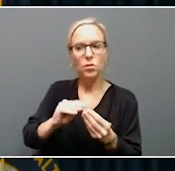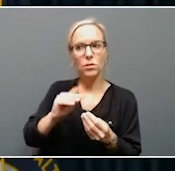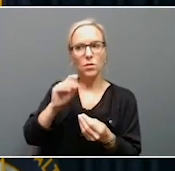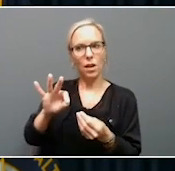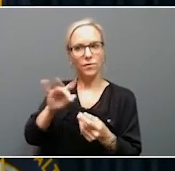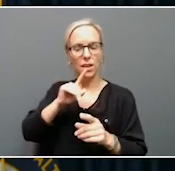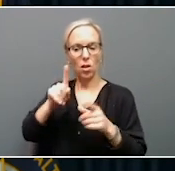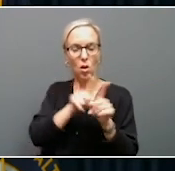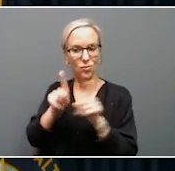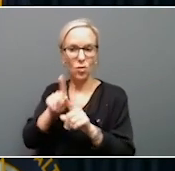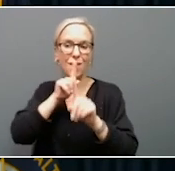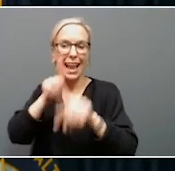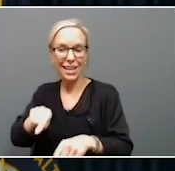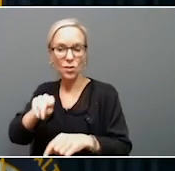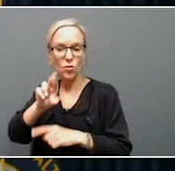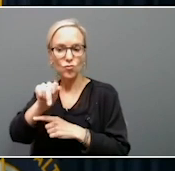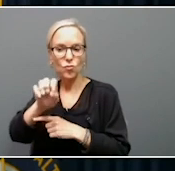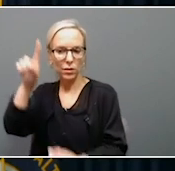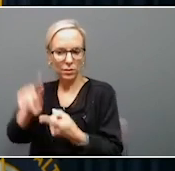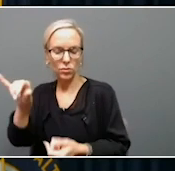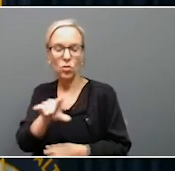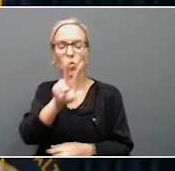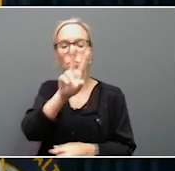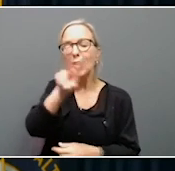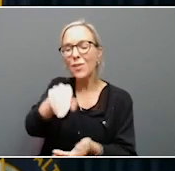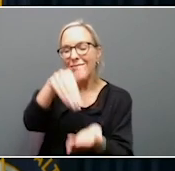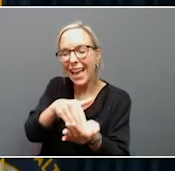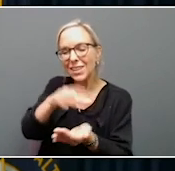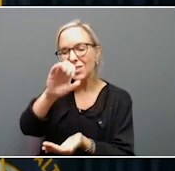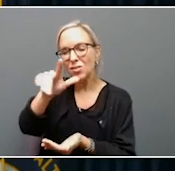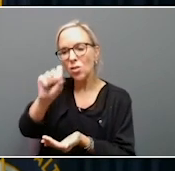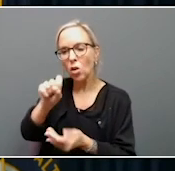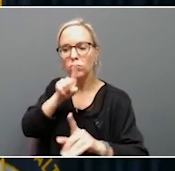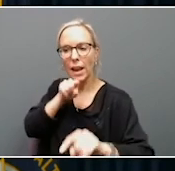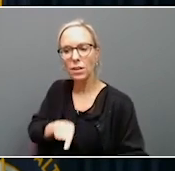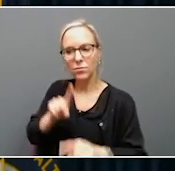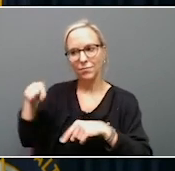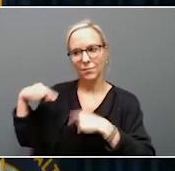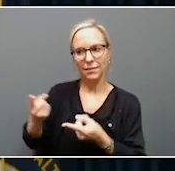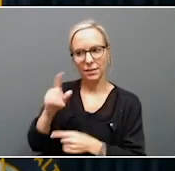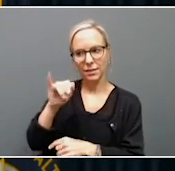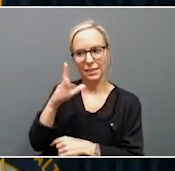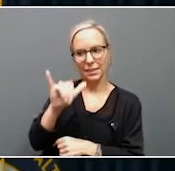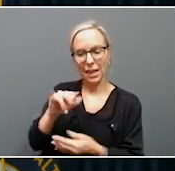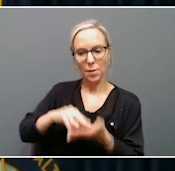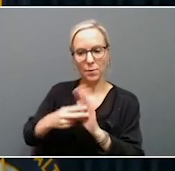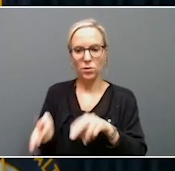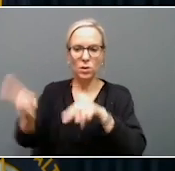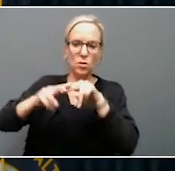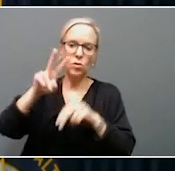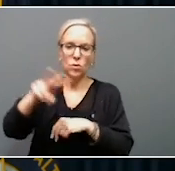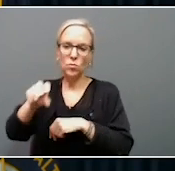latest data shows over 22,000 calls have been answered since last July. That's an increase of 22% compared